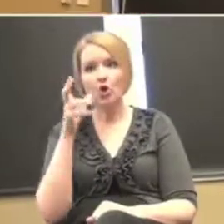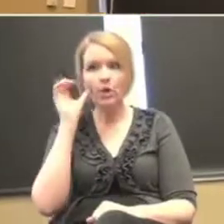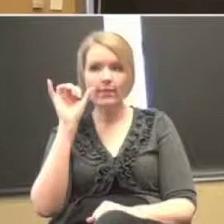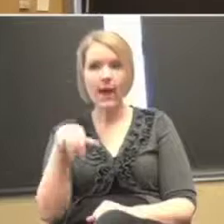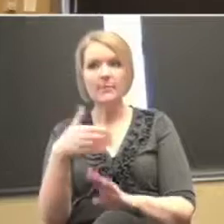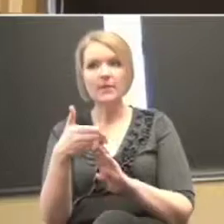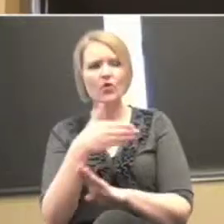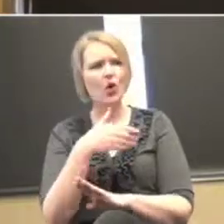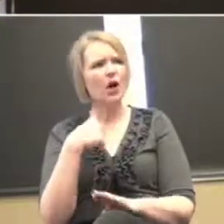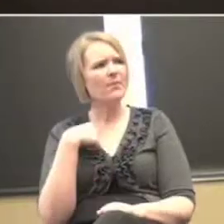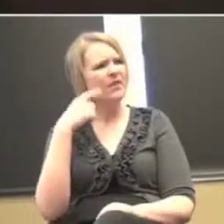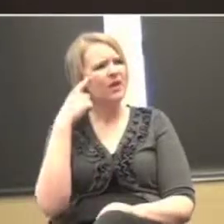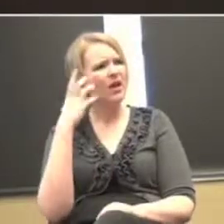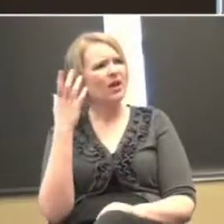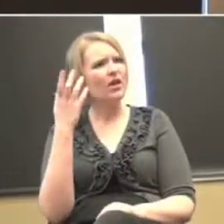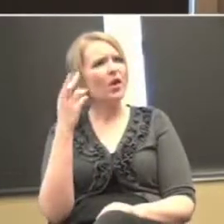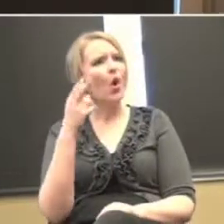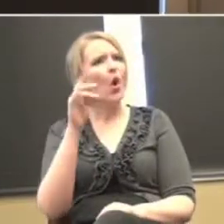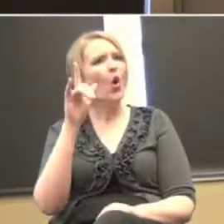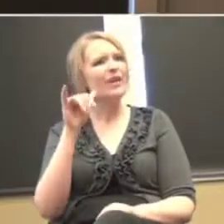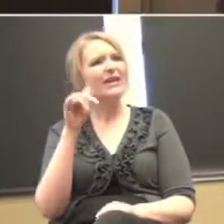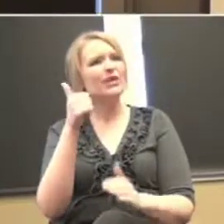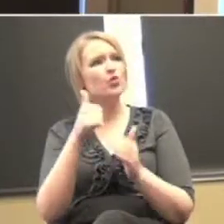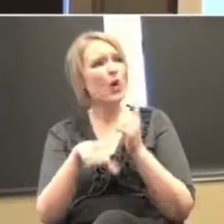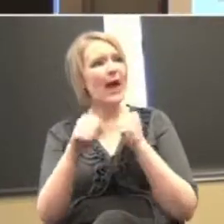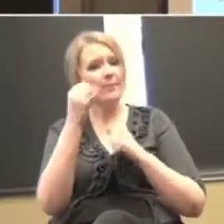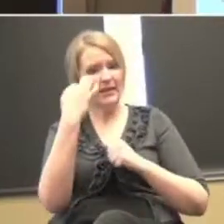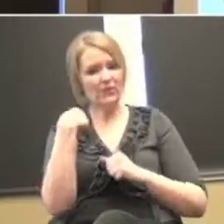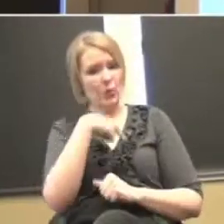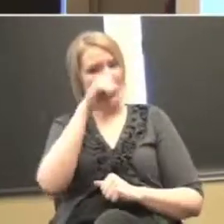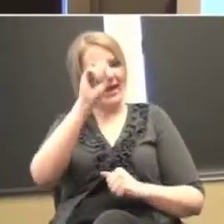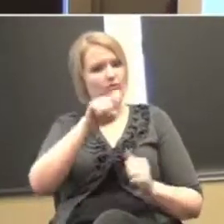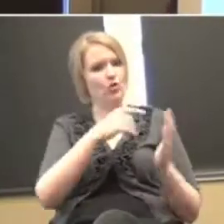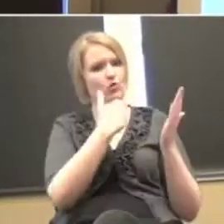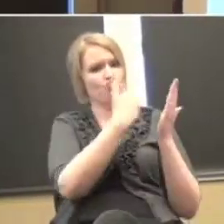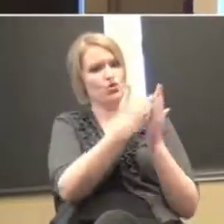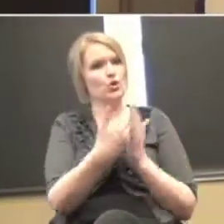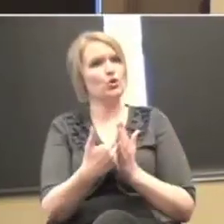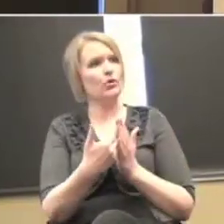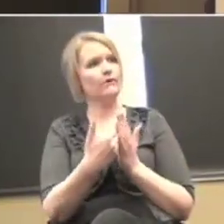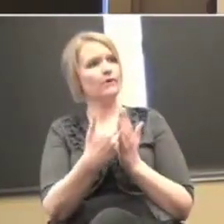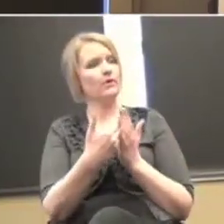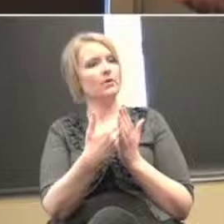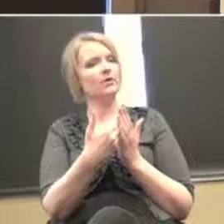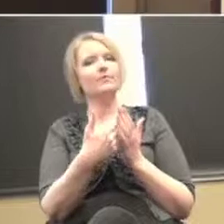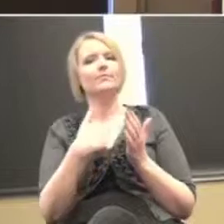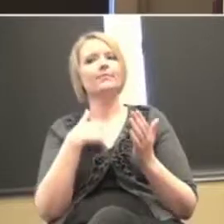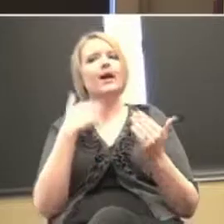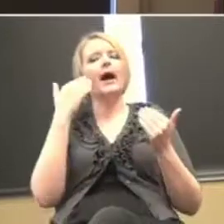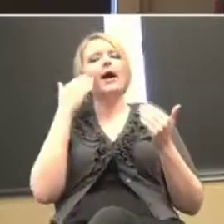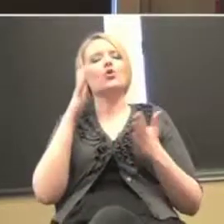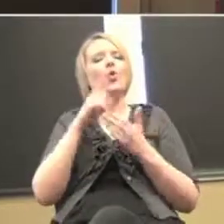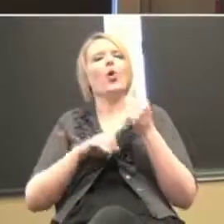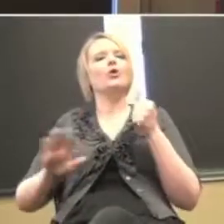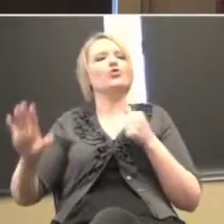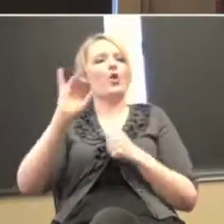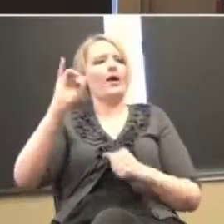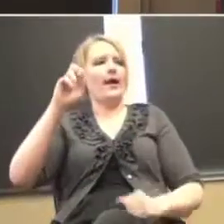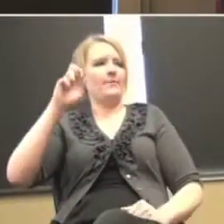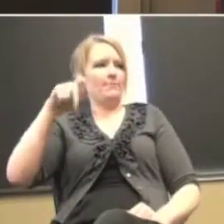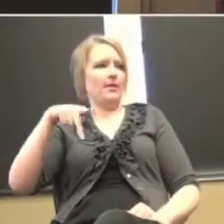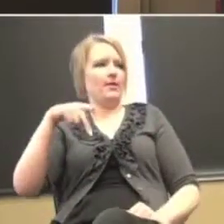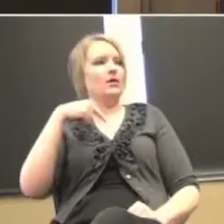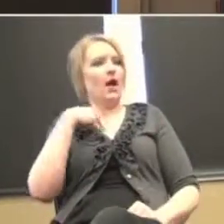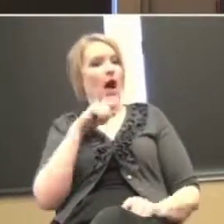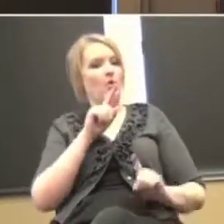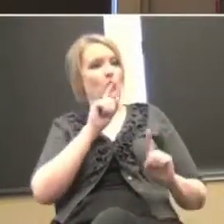I'm thinking, holy crap. If we have to start proving that we're doing, and I don't know what your IEPs look like. I've been in places where